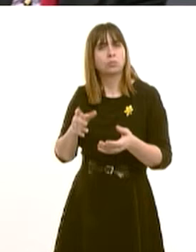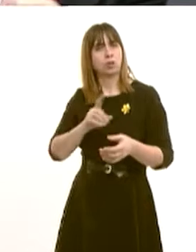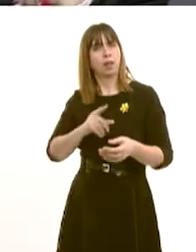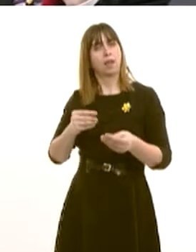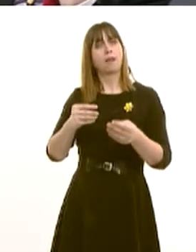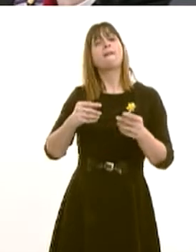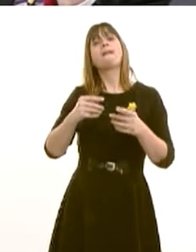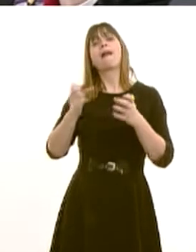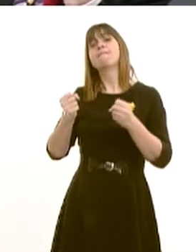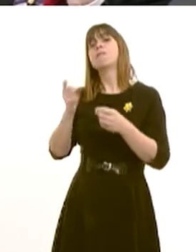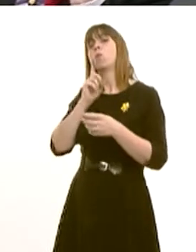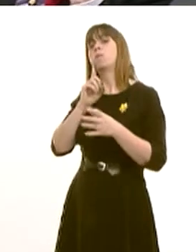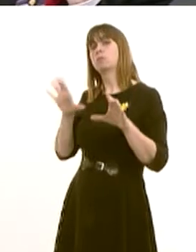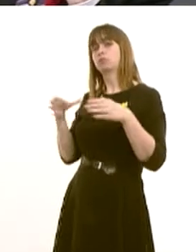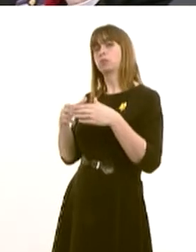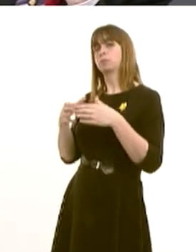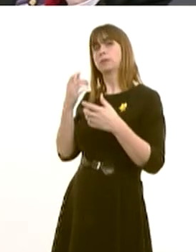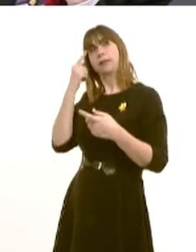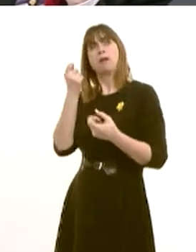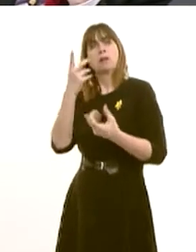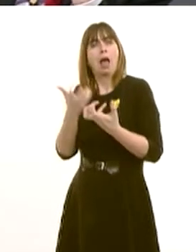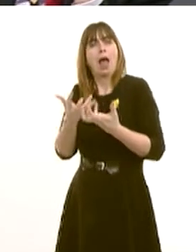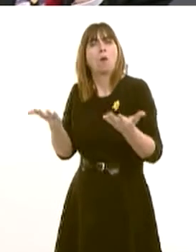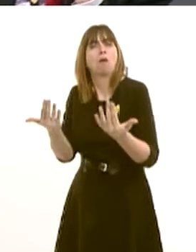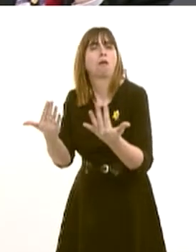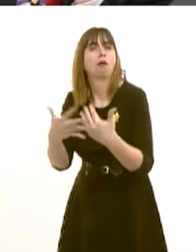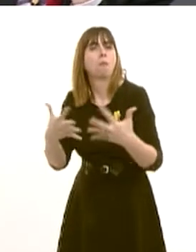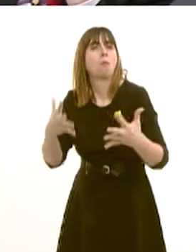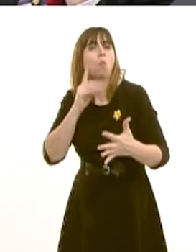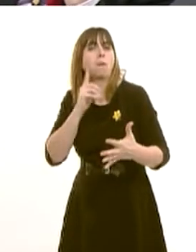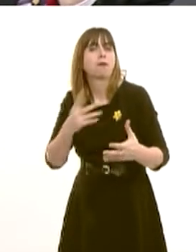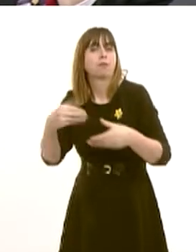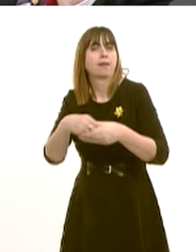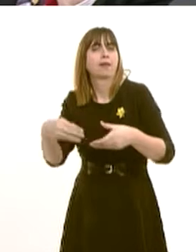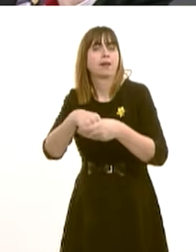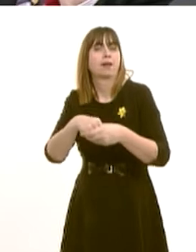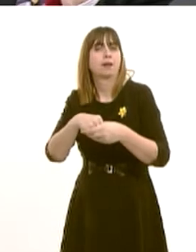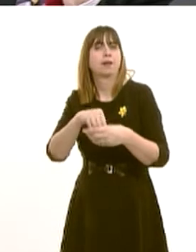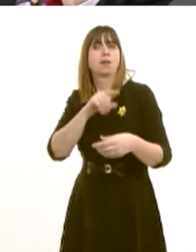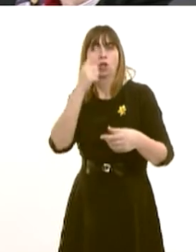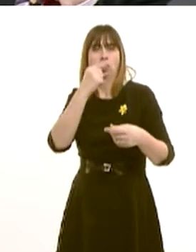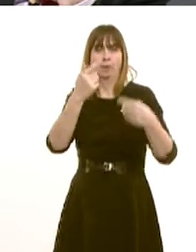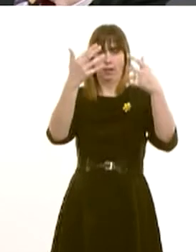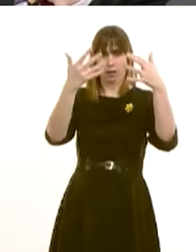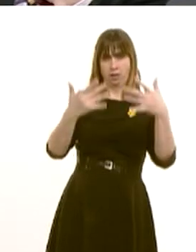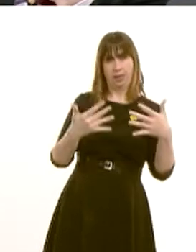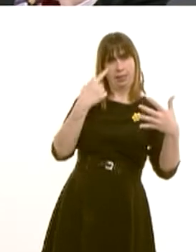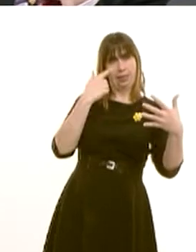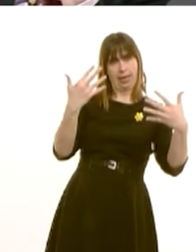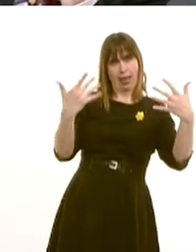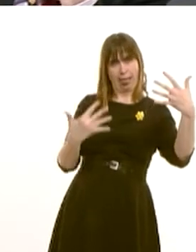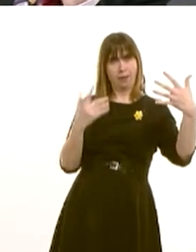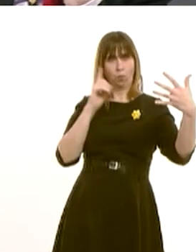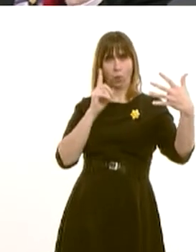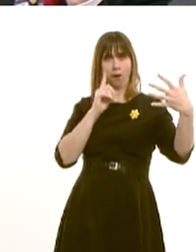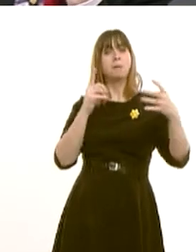forward suggestions on how we can do this by, for example, disaggregating data by gender and having more female